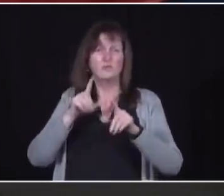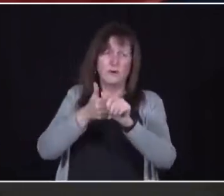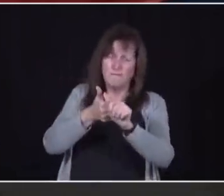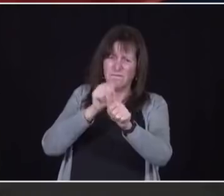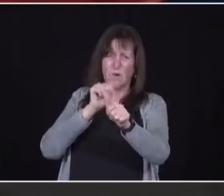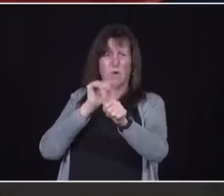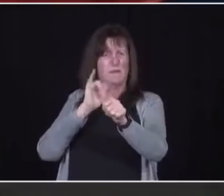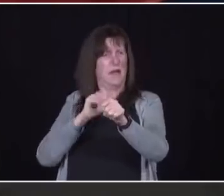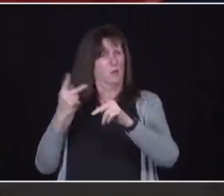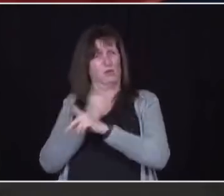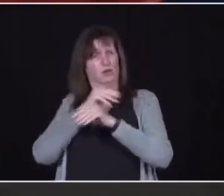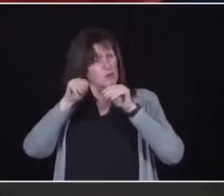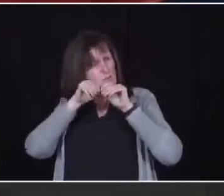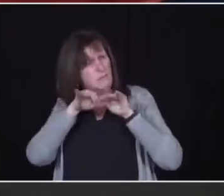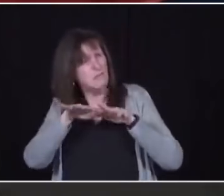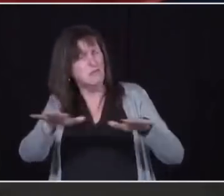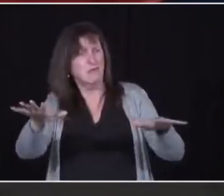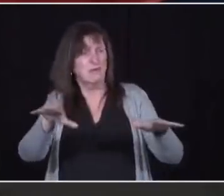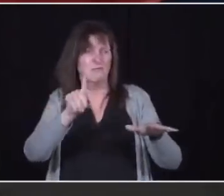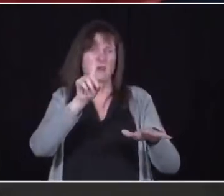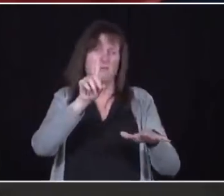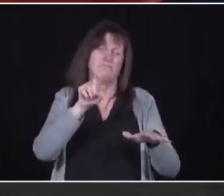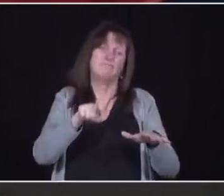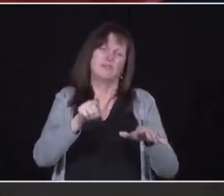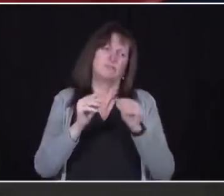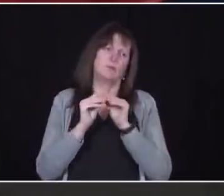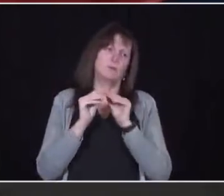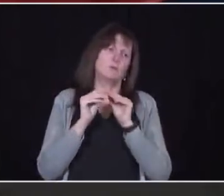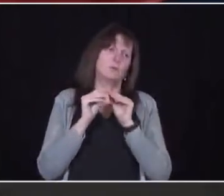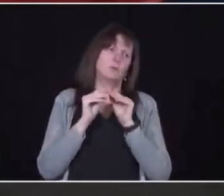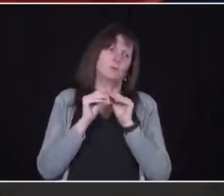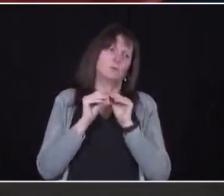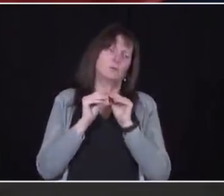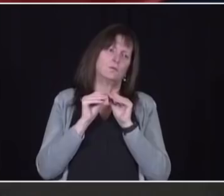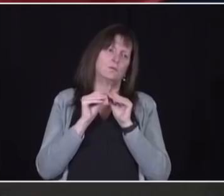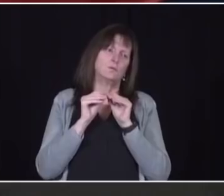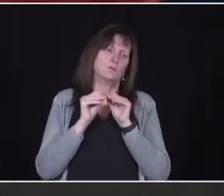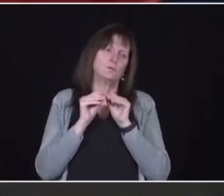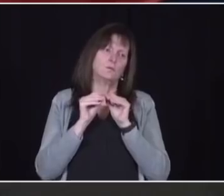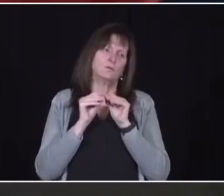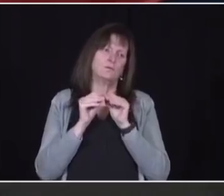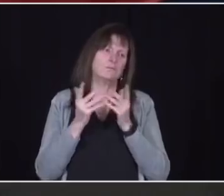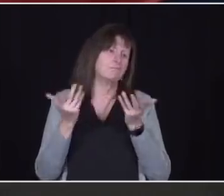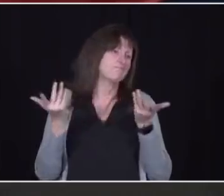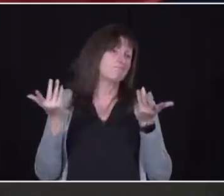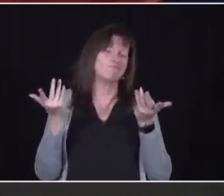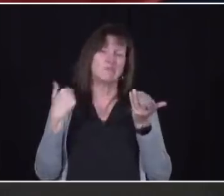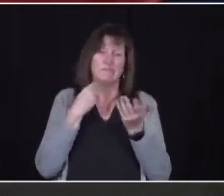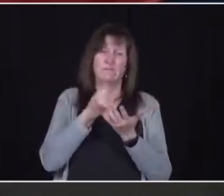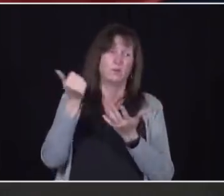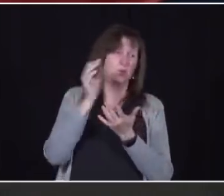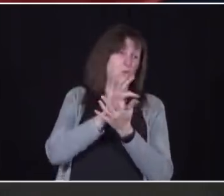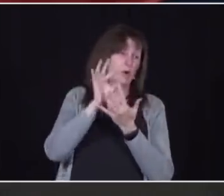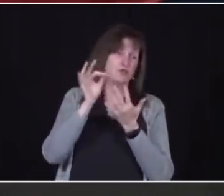But we have to do more. The reality is, there are a few options left. We have